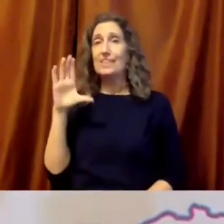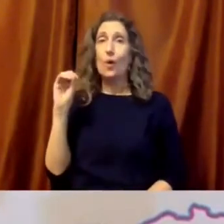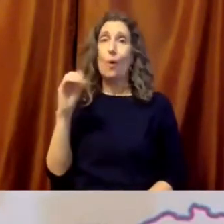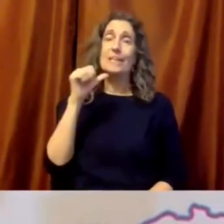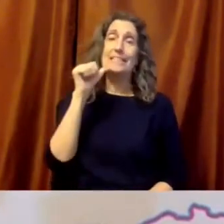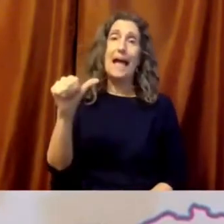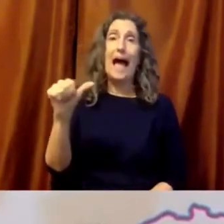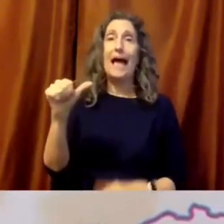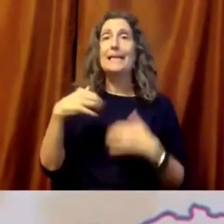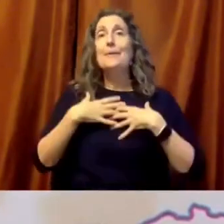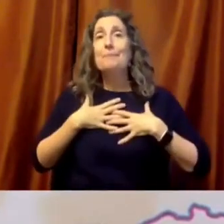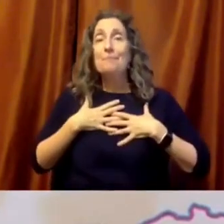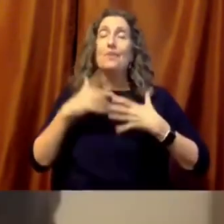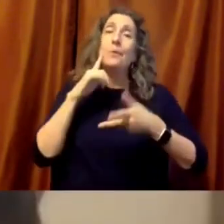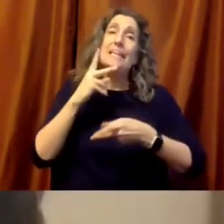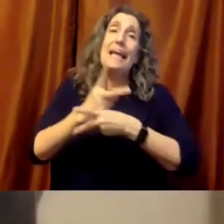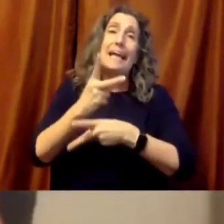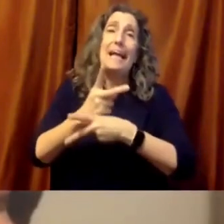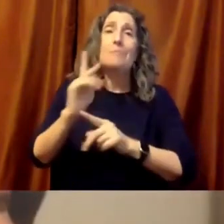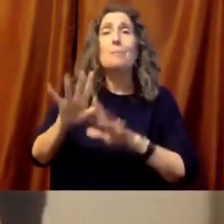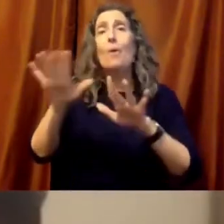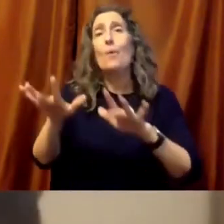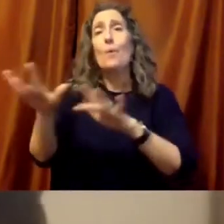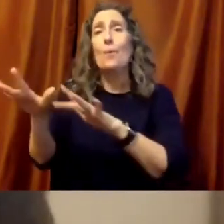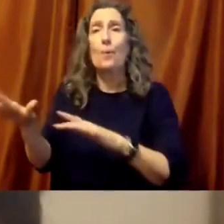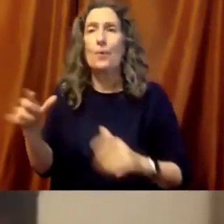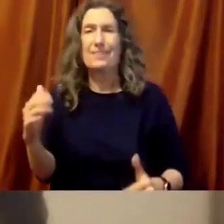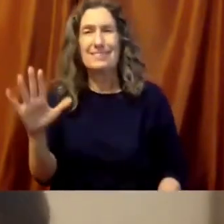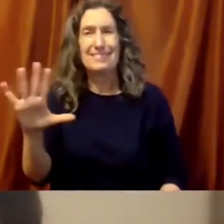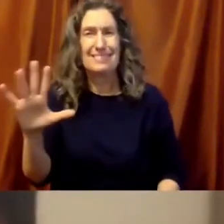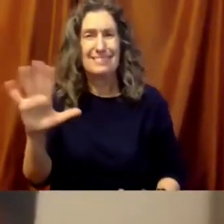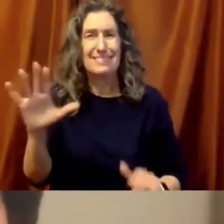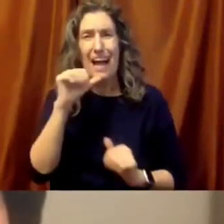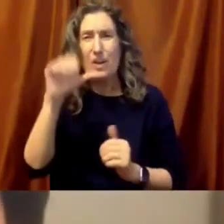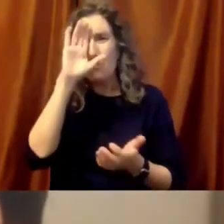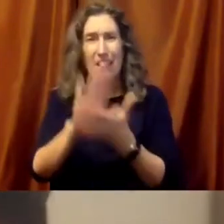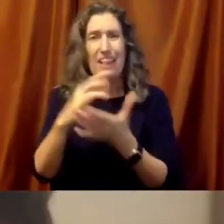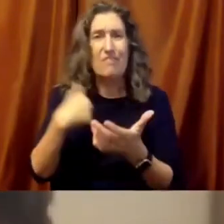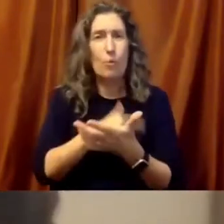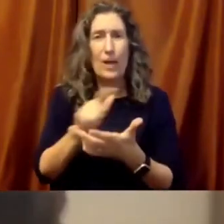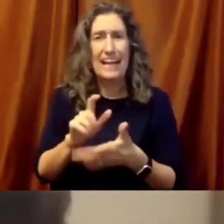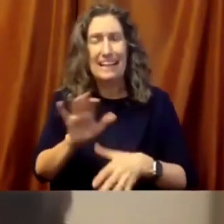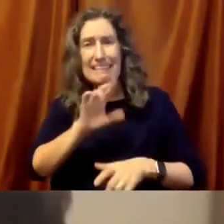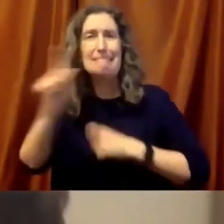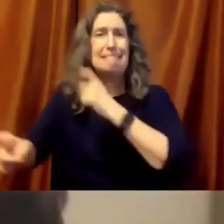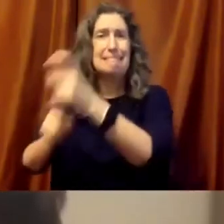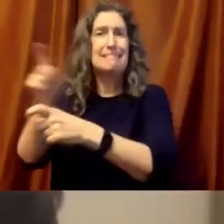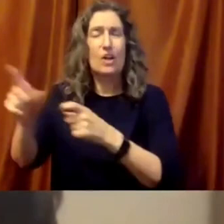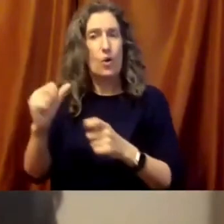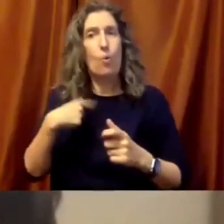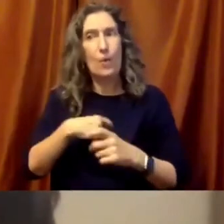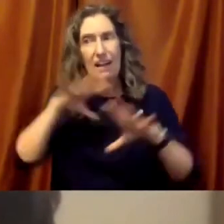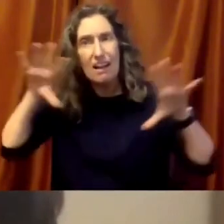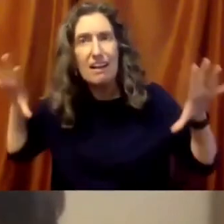act of charity that the United States needs to get back into UNESCO because we're somehow the donor nation.